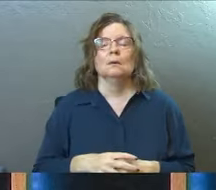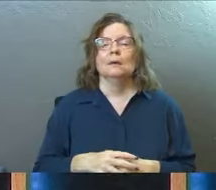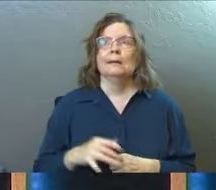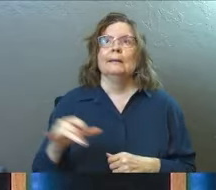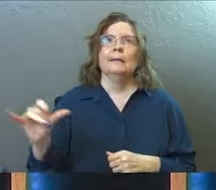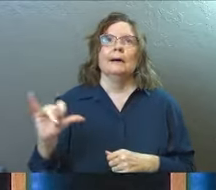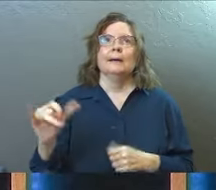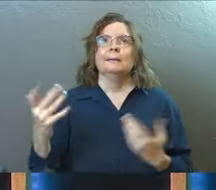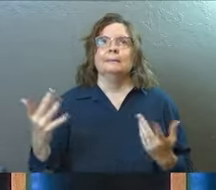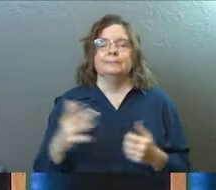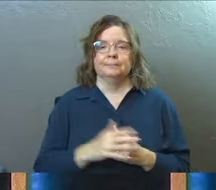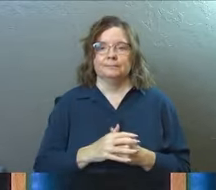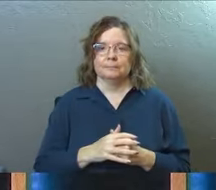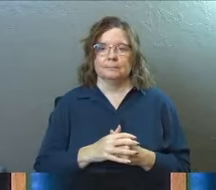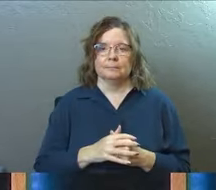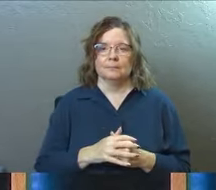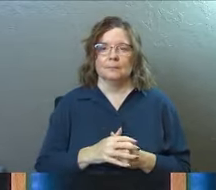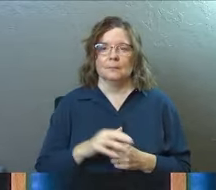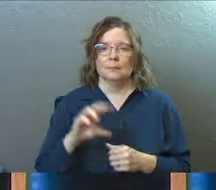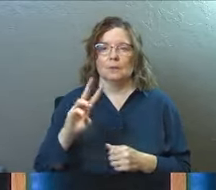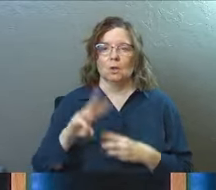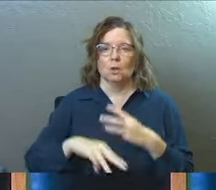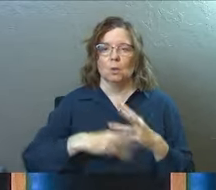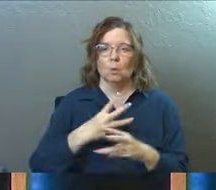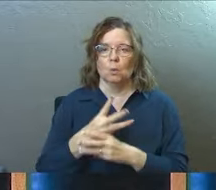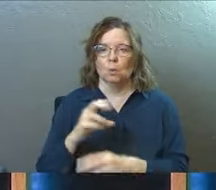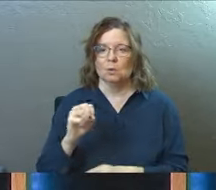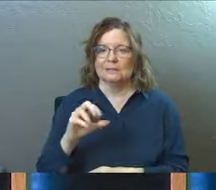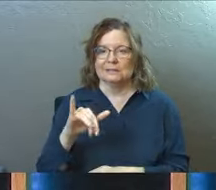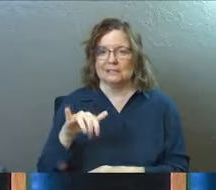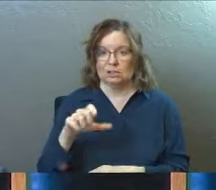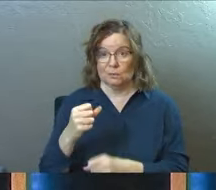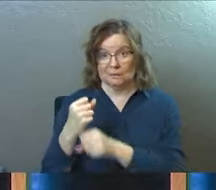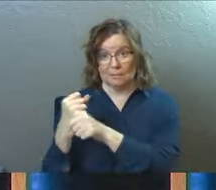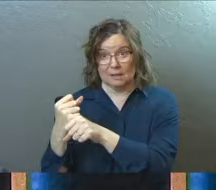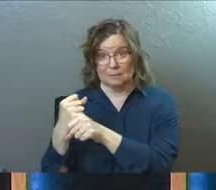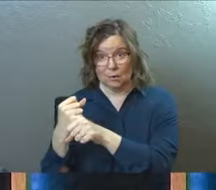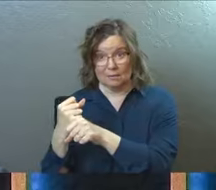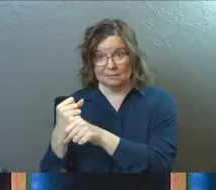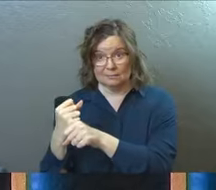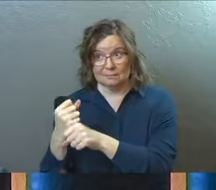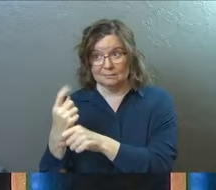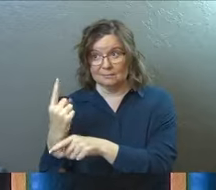It's like the World Series, which I'm pretty sure is baseball. Yeah?